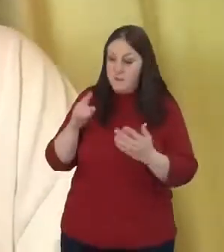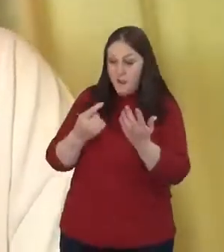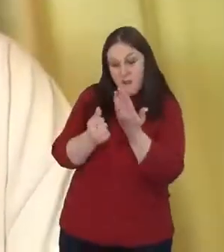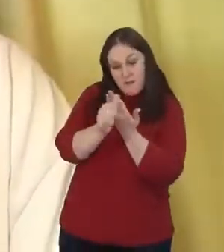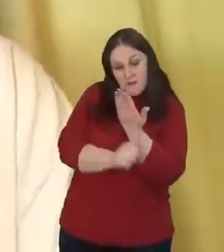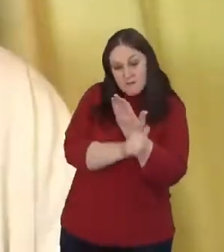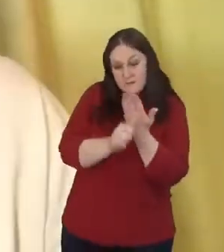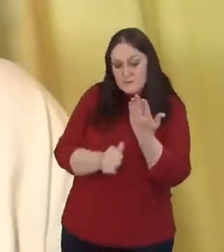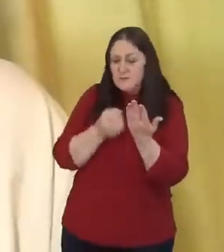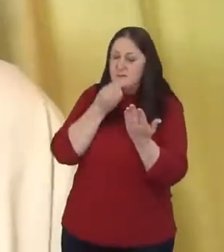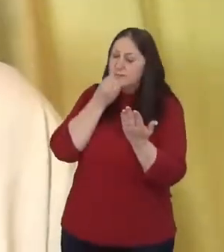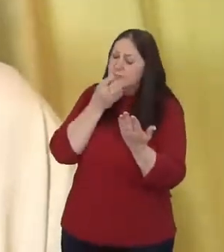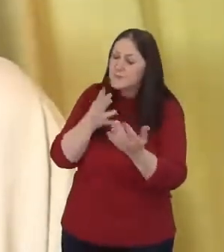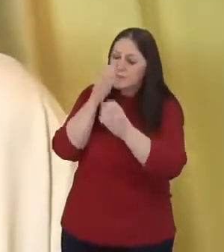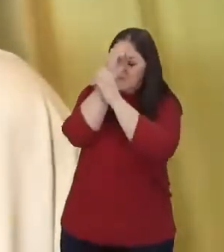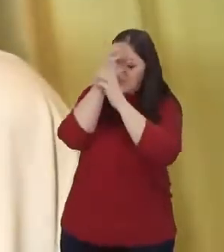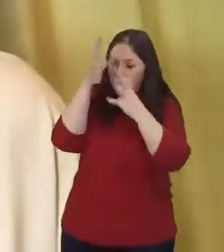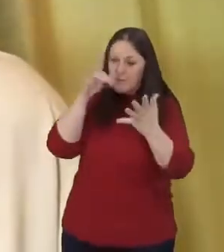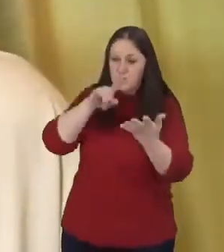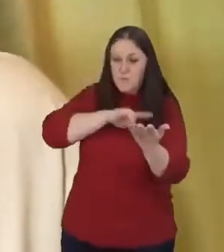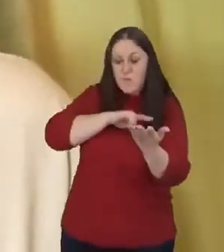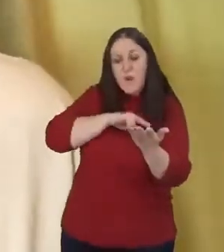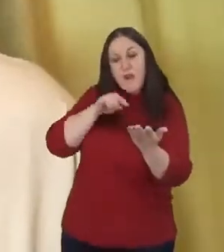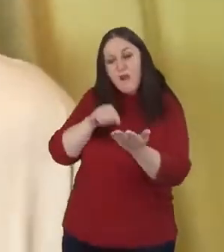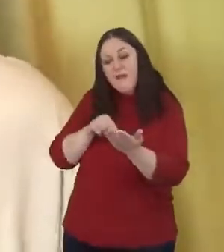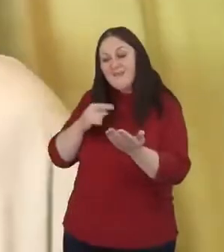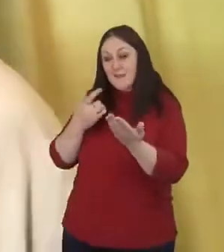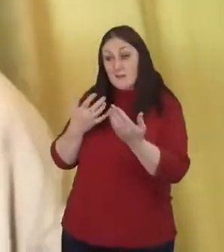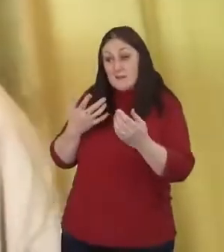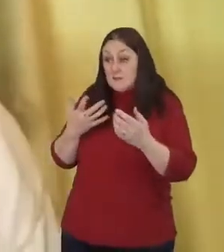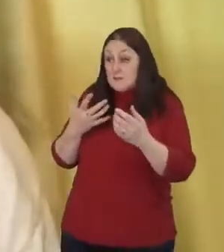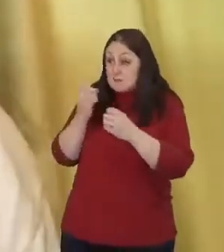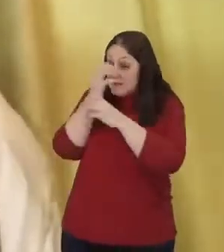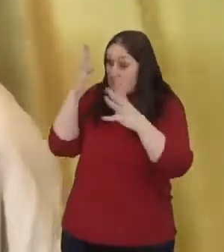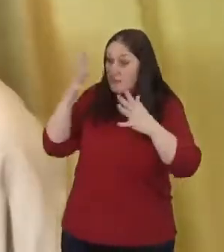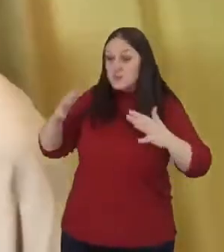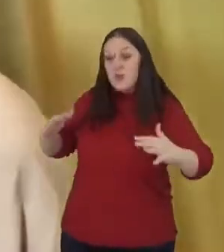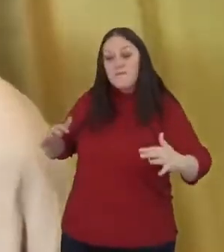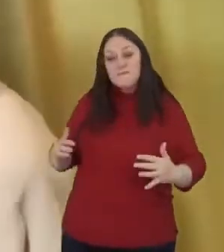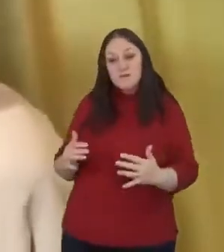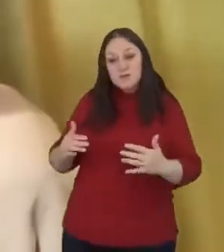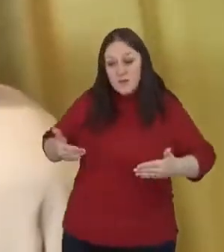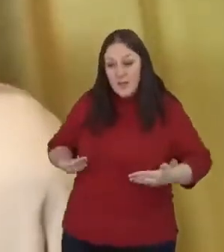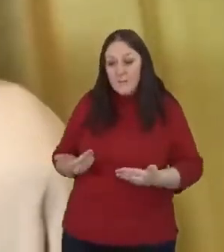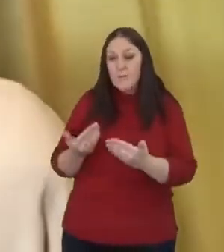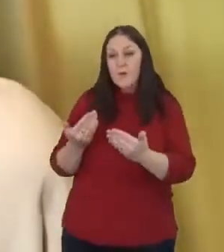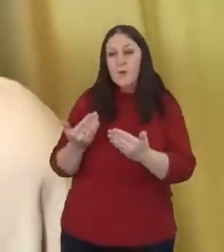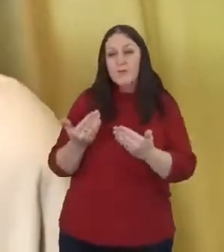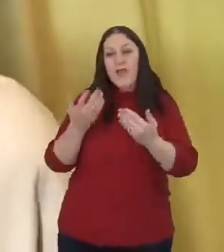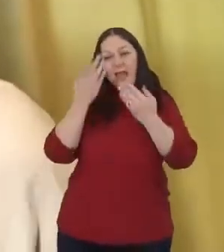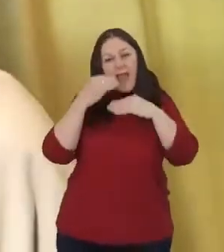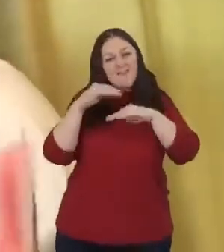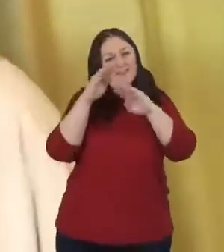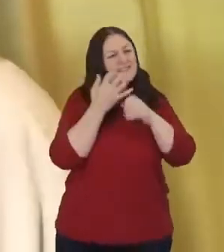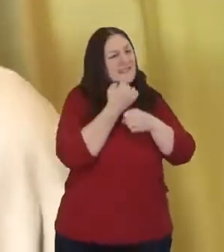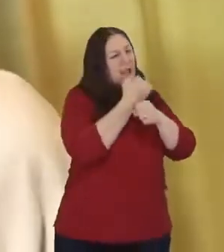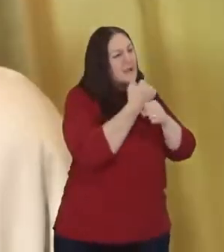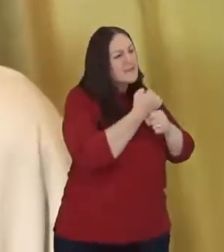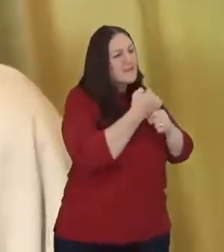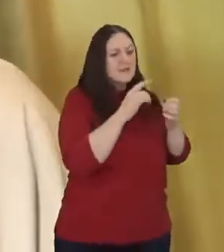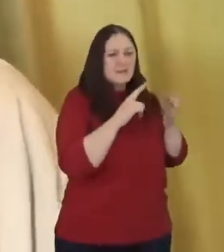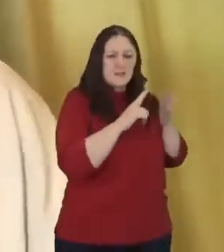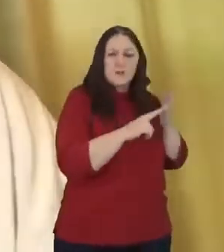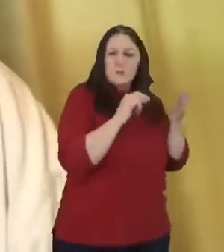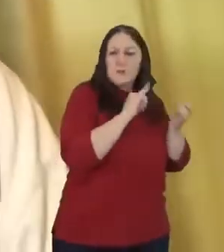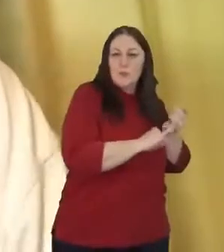it's, it's this image of childbirth. And there's a wonderful Sikh activist in the United States. She's a lawyer